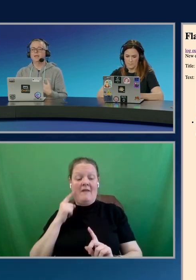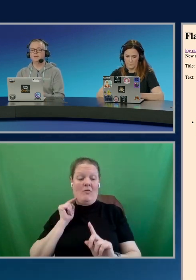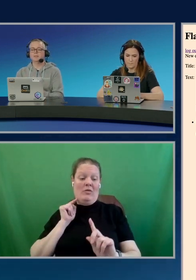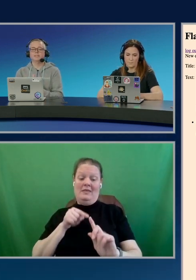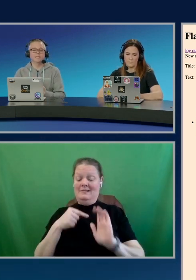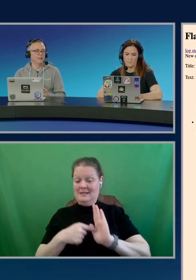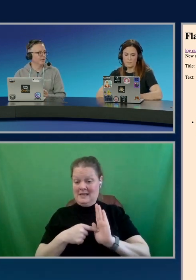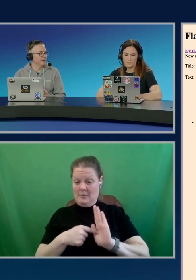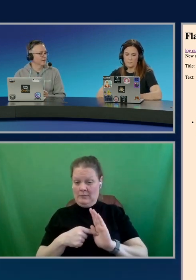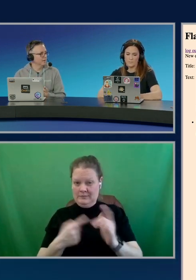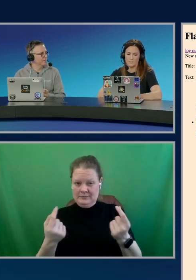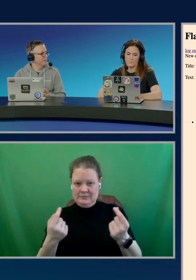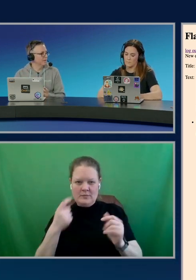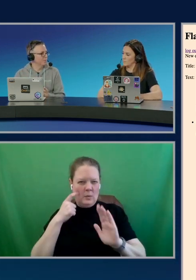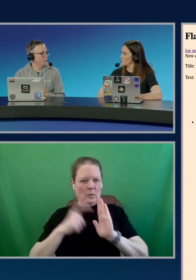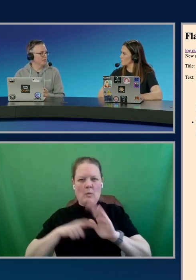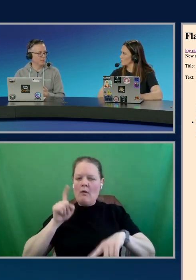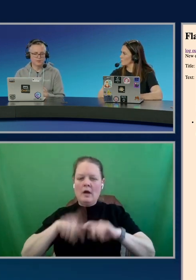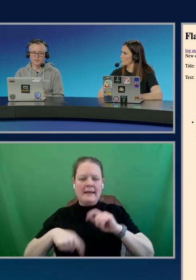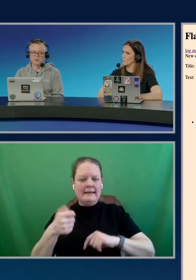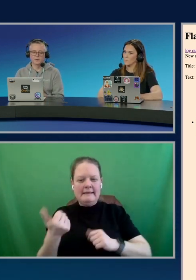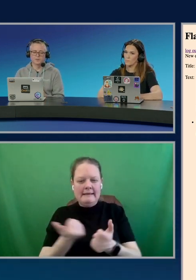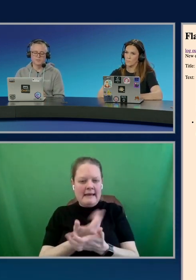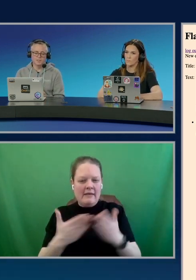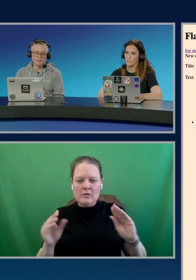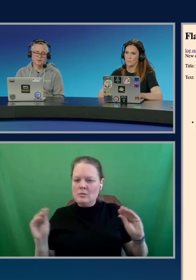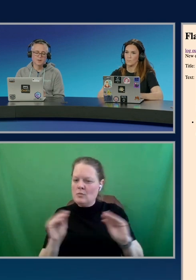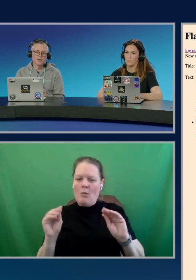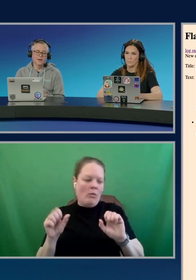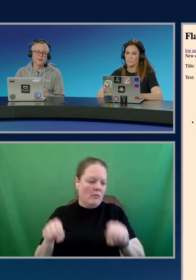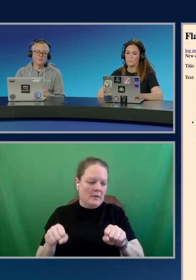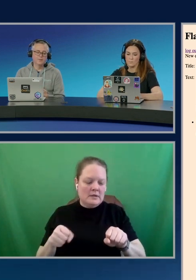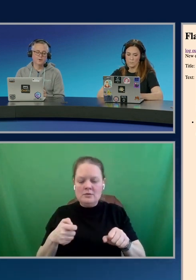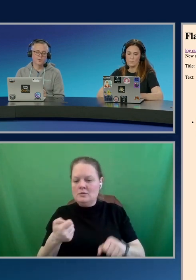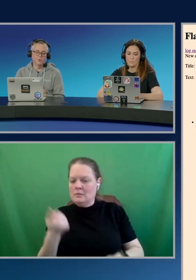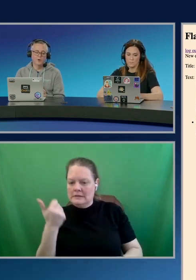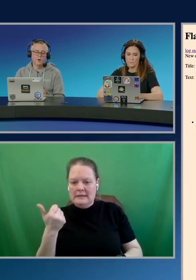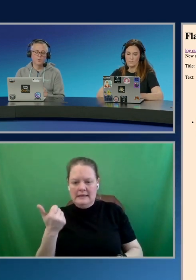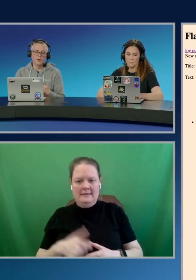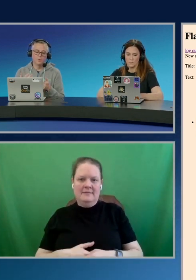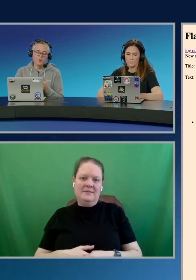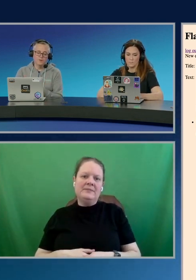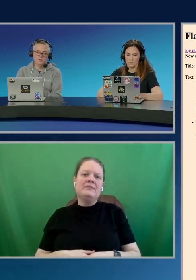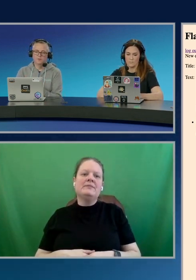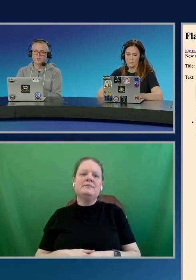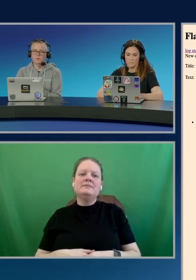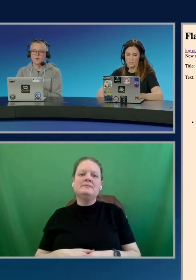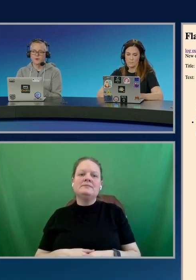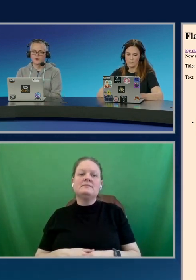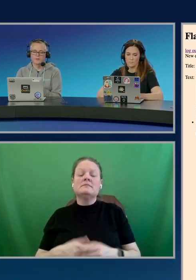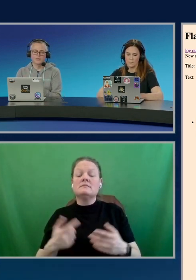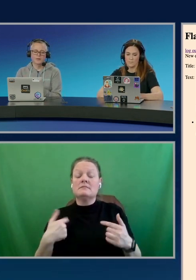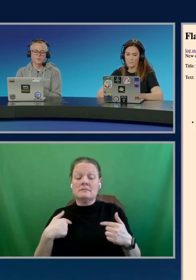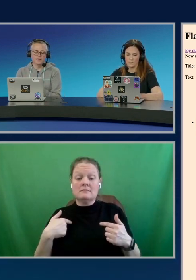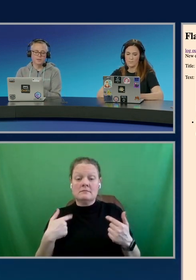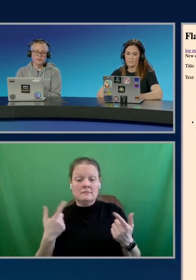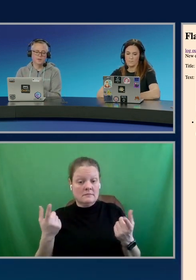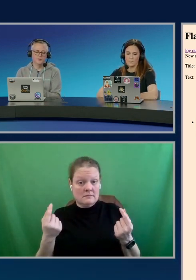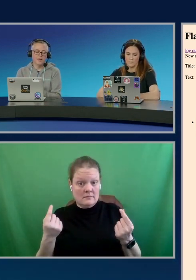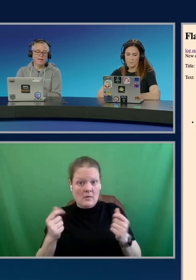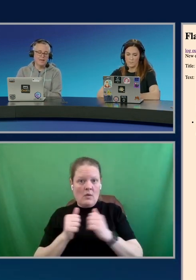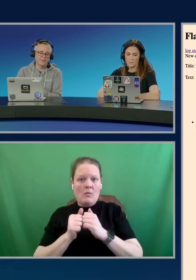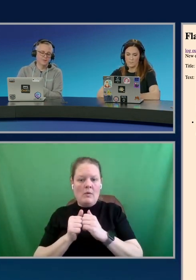notice that I can't delete anything. I have no capability to handle a delete here. And so, what I want to do with our time